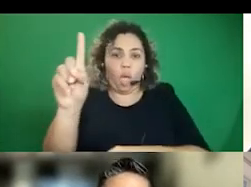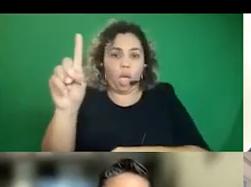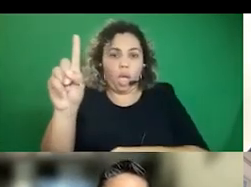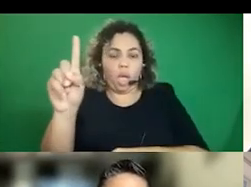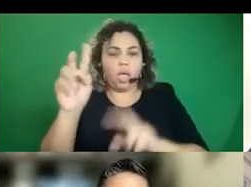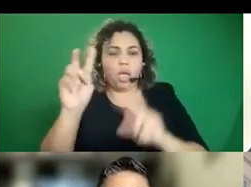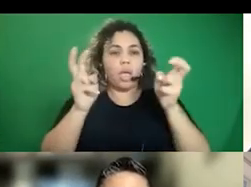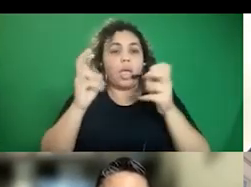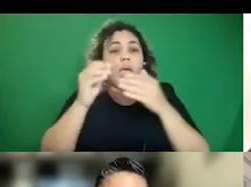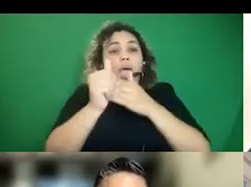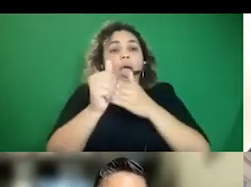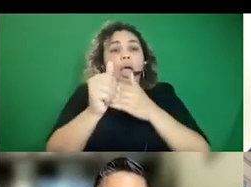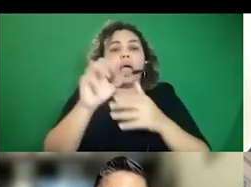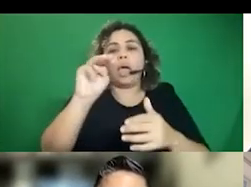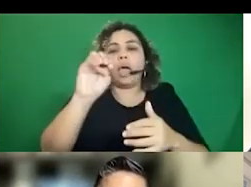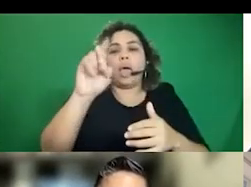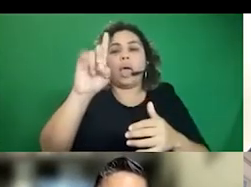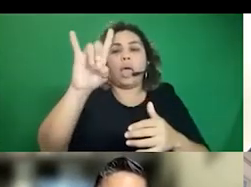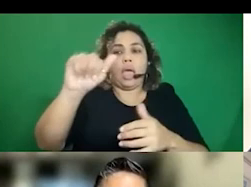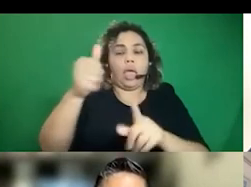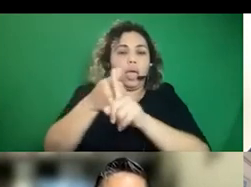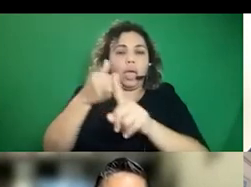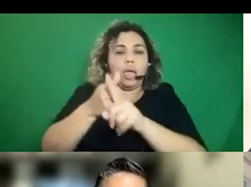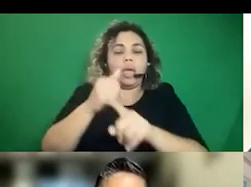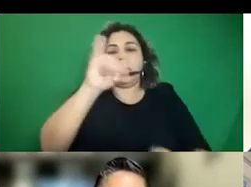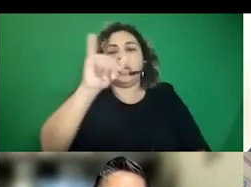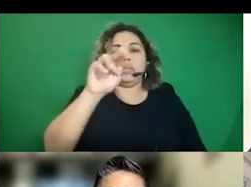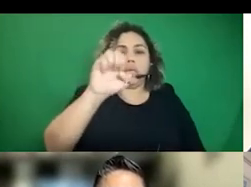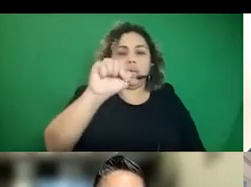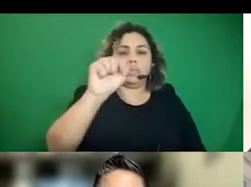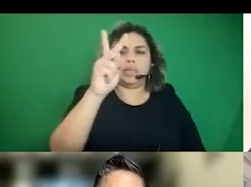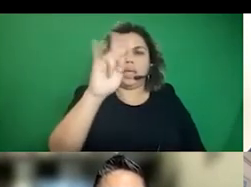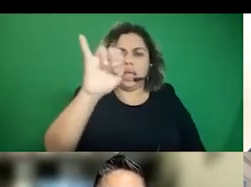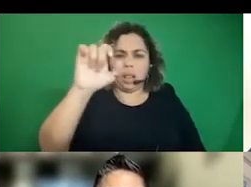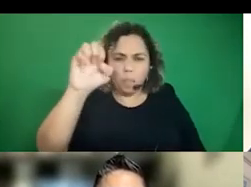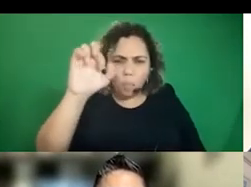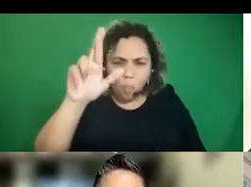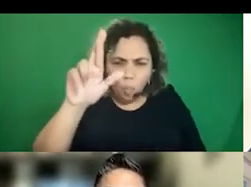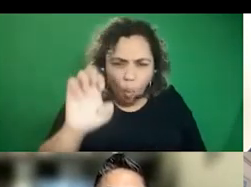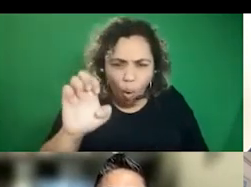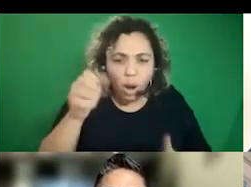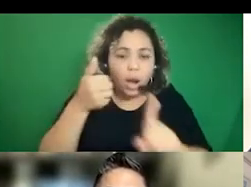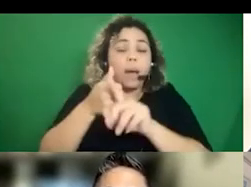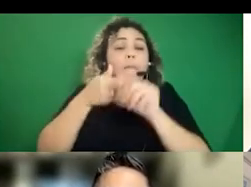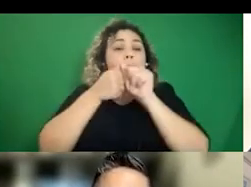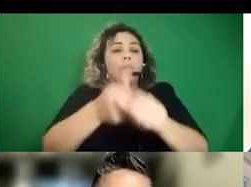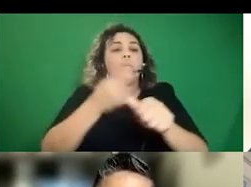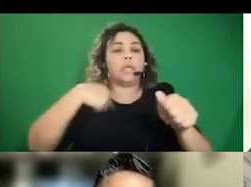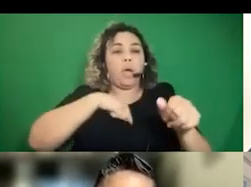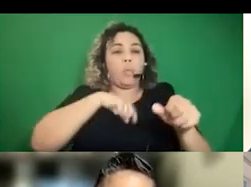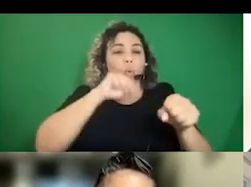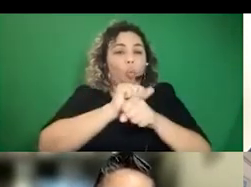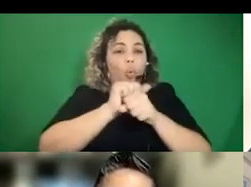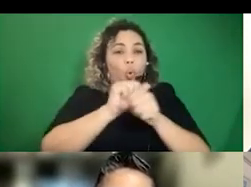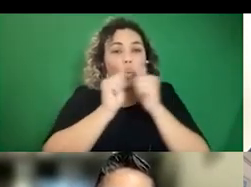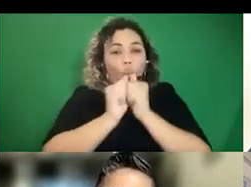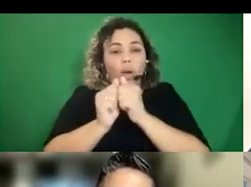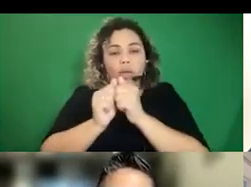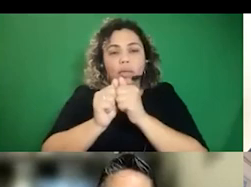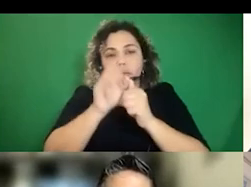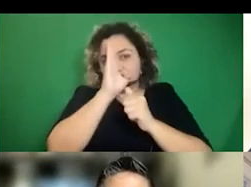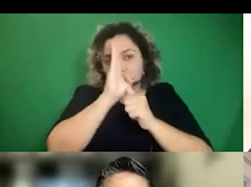it's led by media fellow, James Kilgore. Um, and it's based on our work with, uh, directly